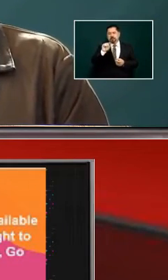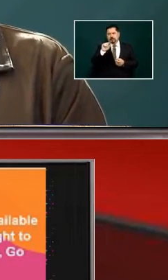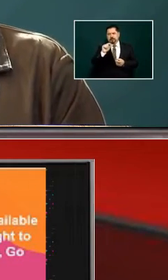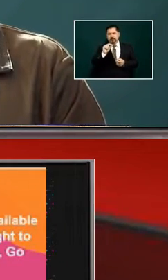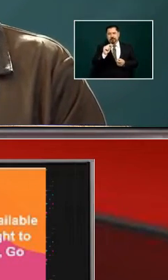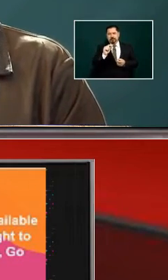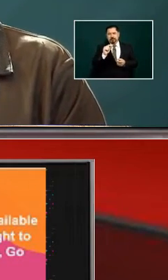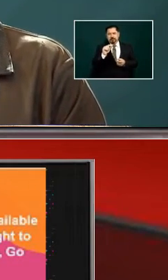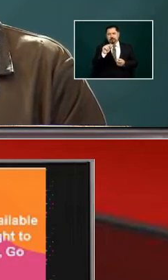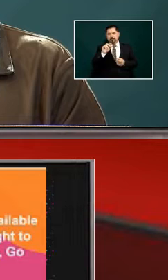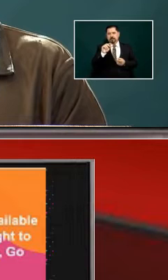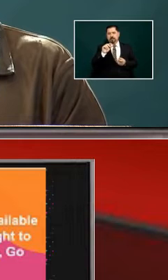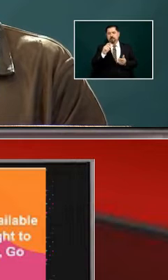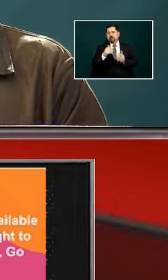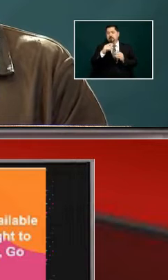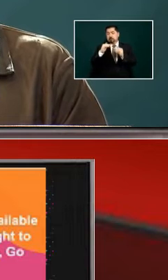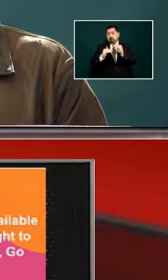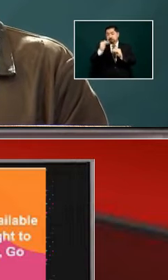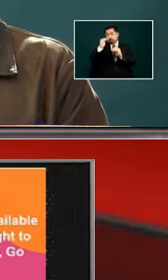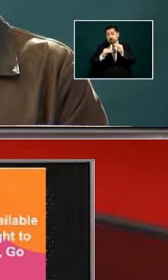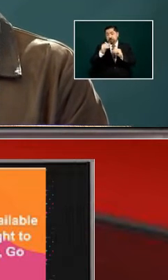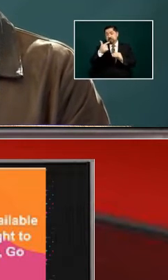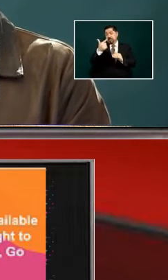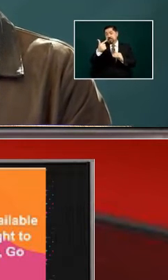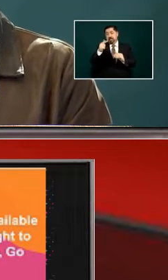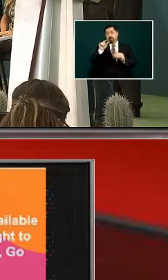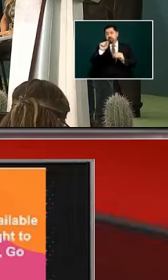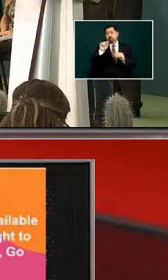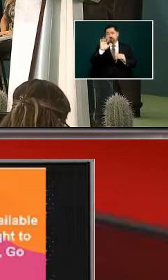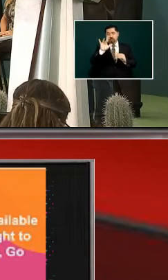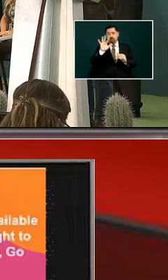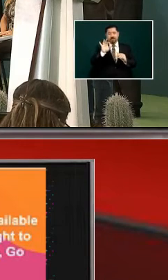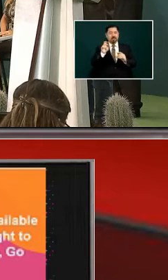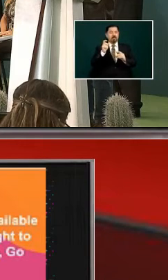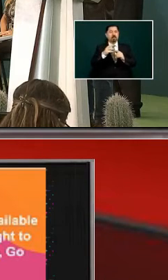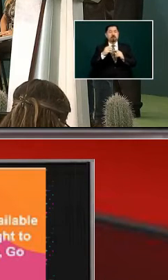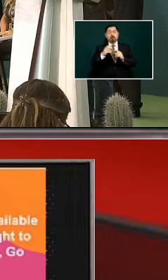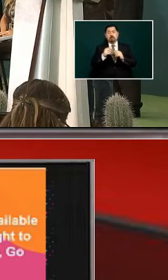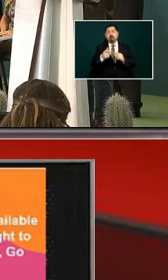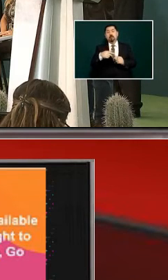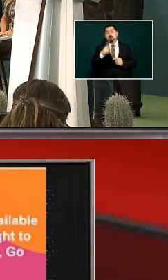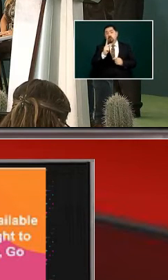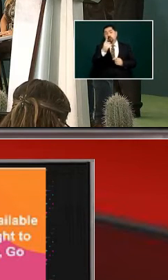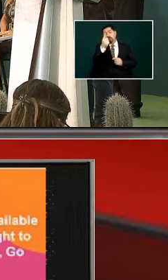of two pesos and the price for the public was 750